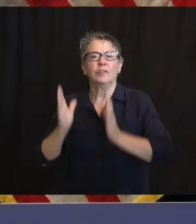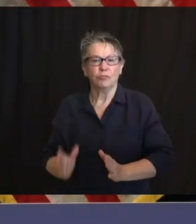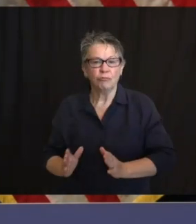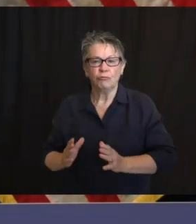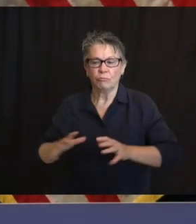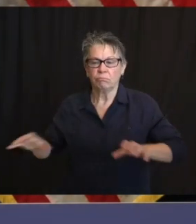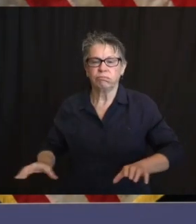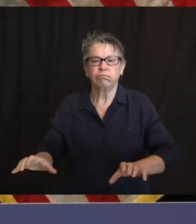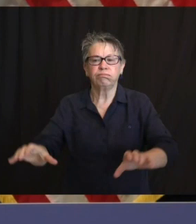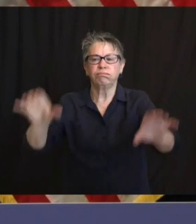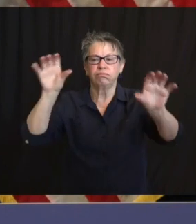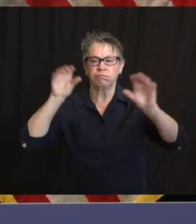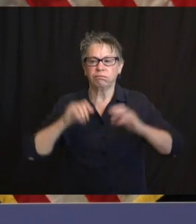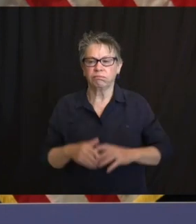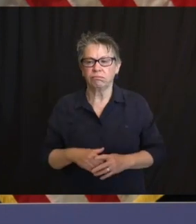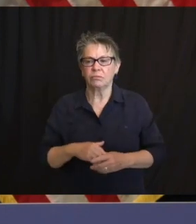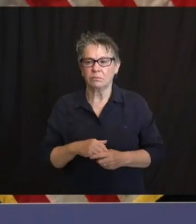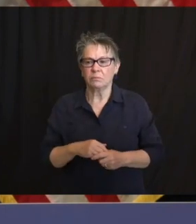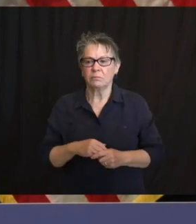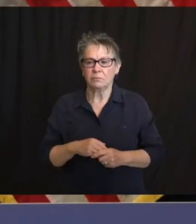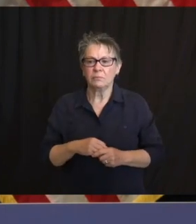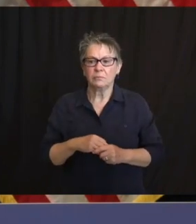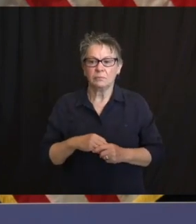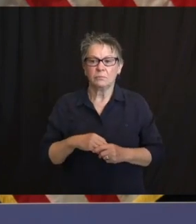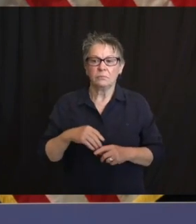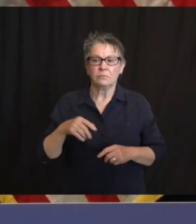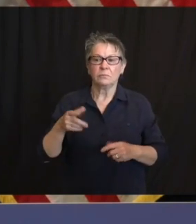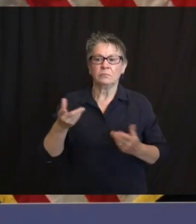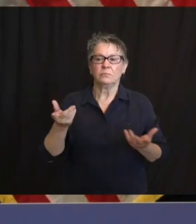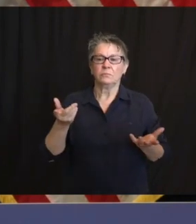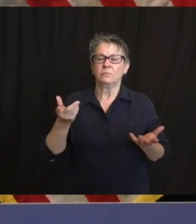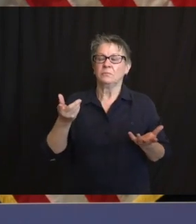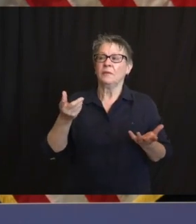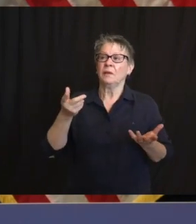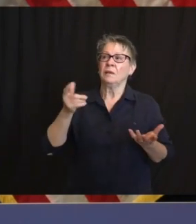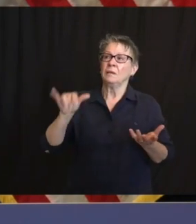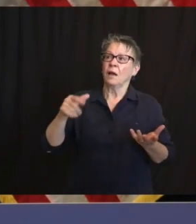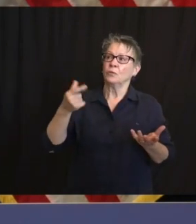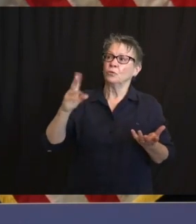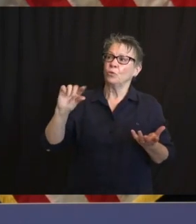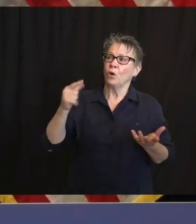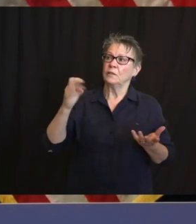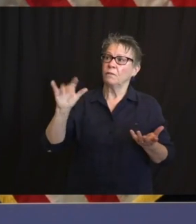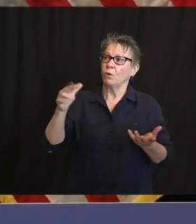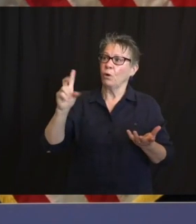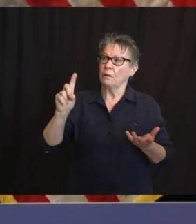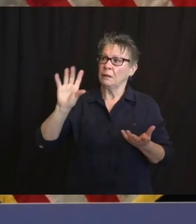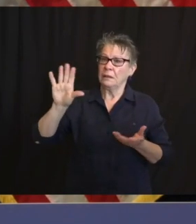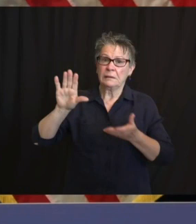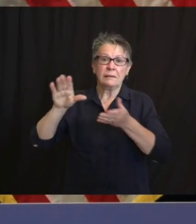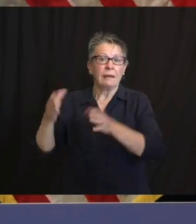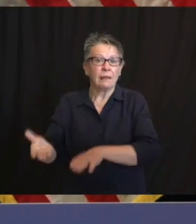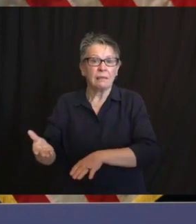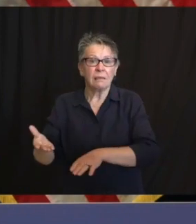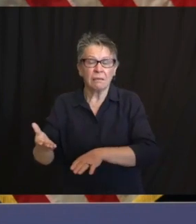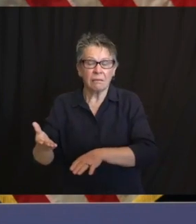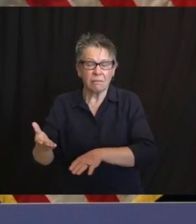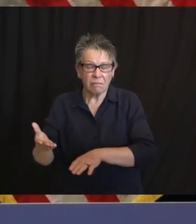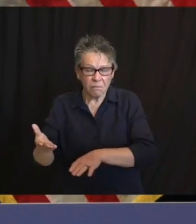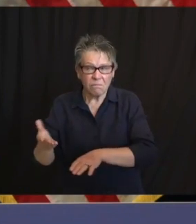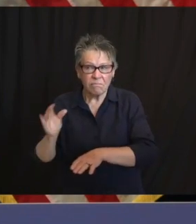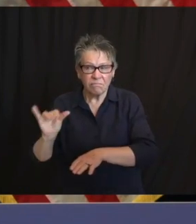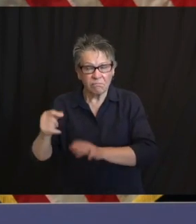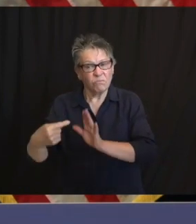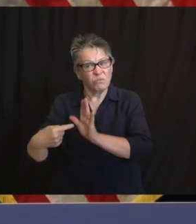done. We need action and not words. And it can't be for a moment in time or even a